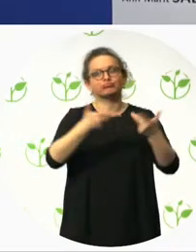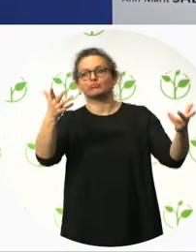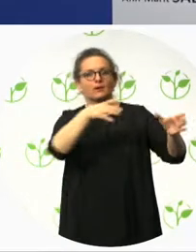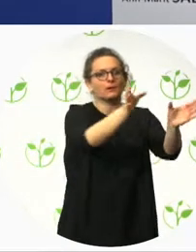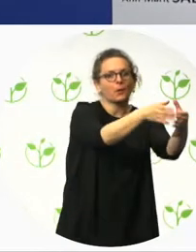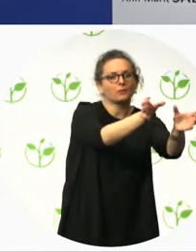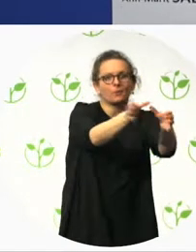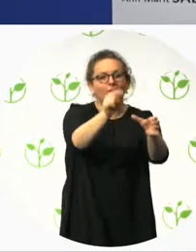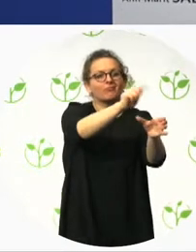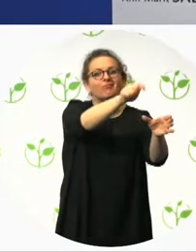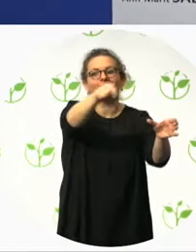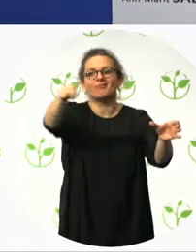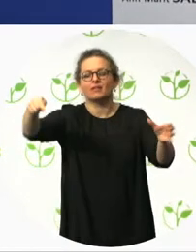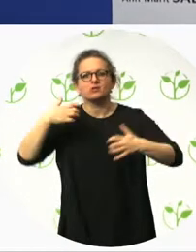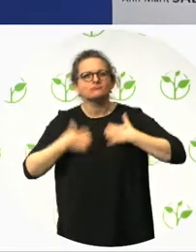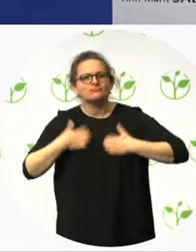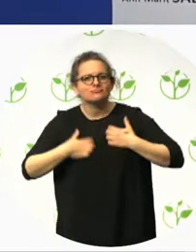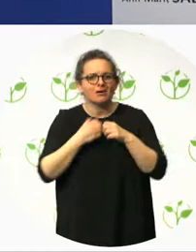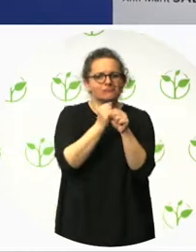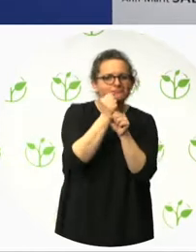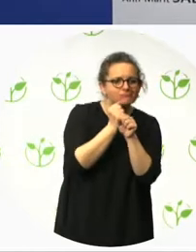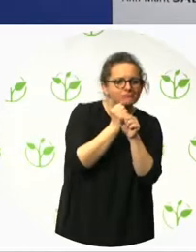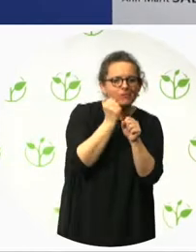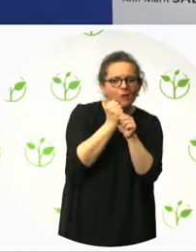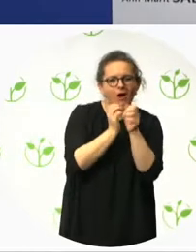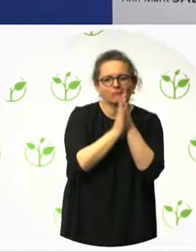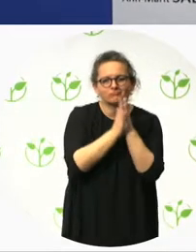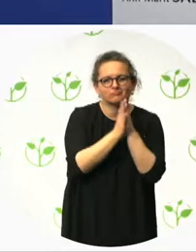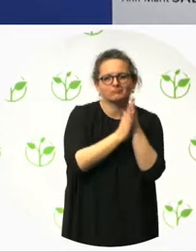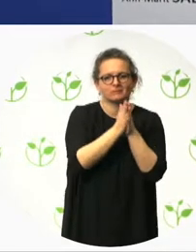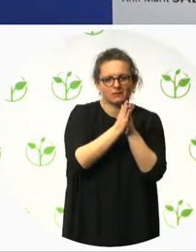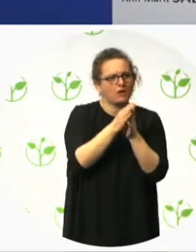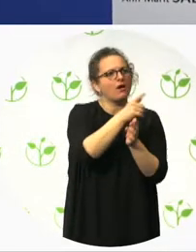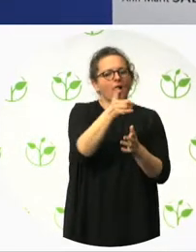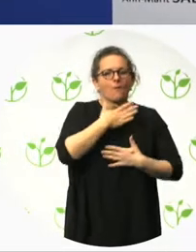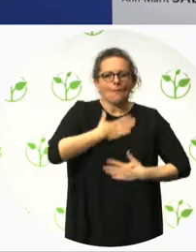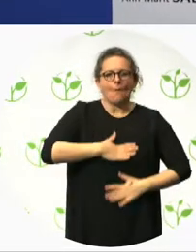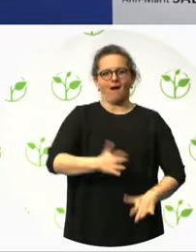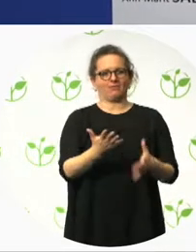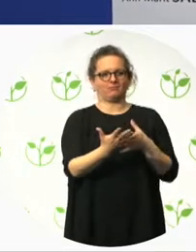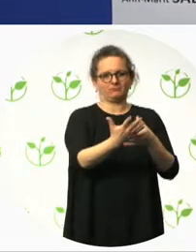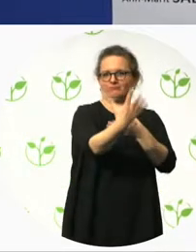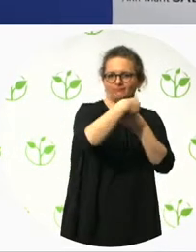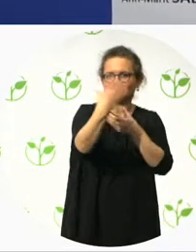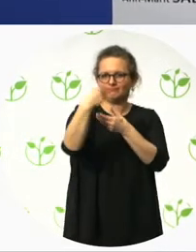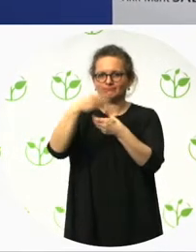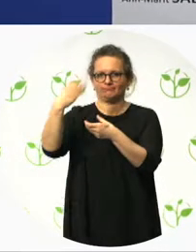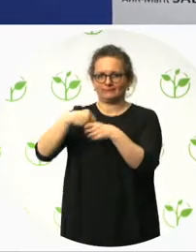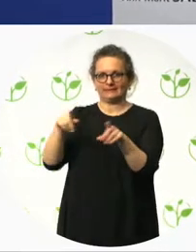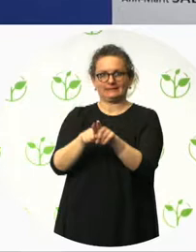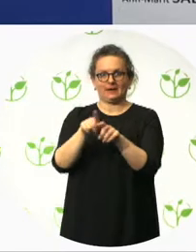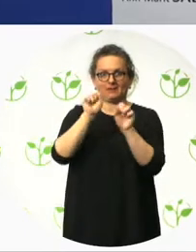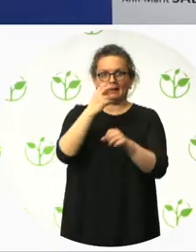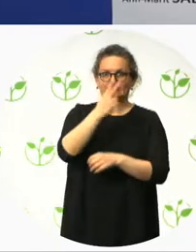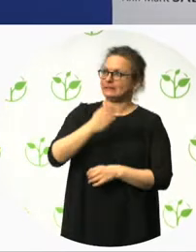perspective. I like this cartoon which I think summarizes what is universal design. And I think very apt with snow